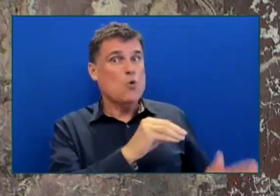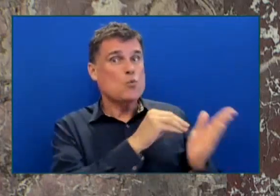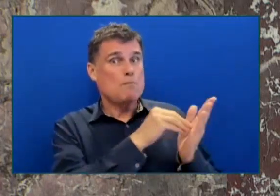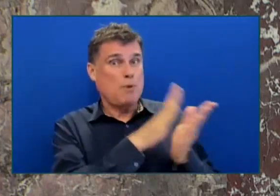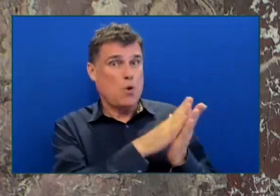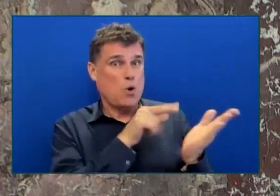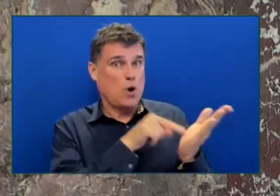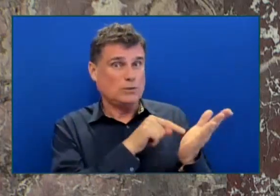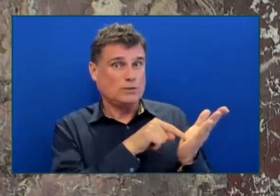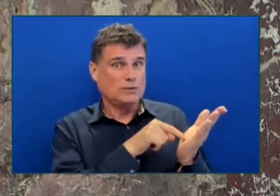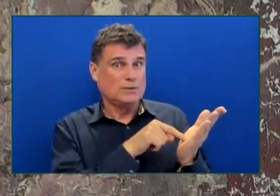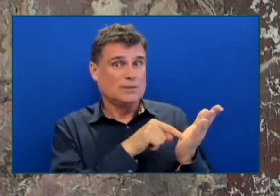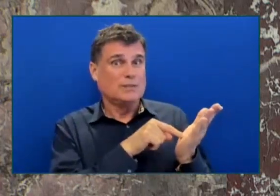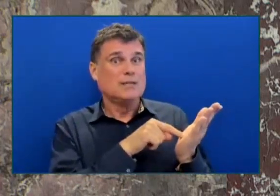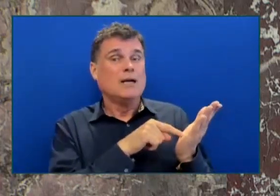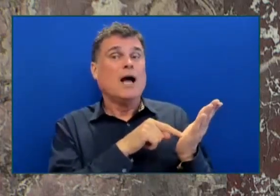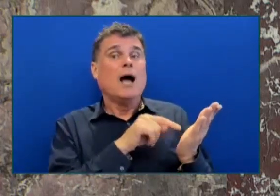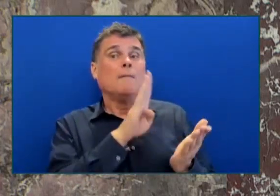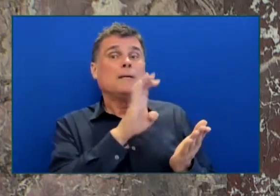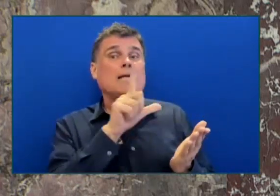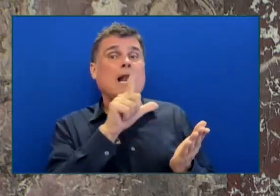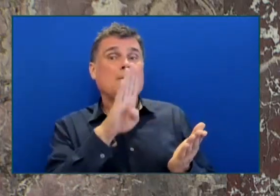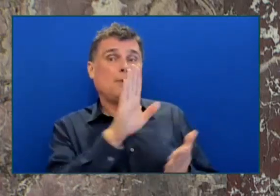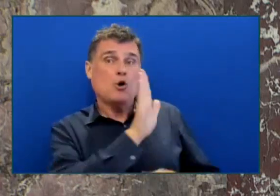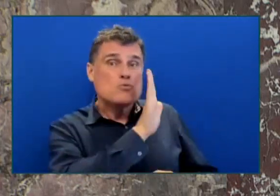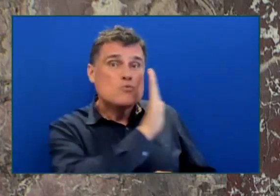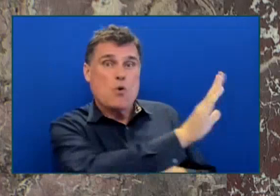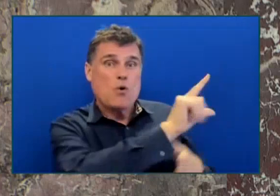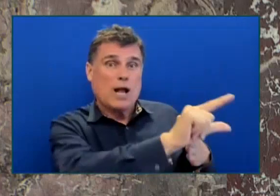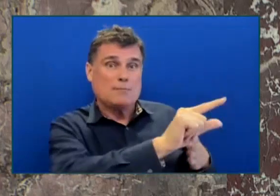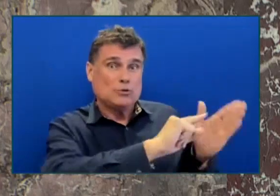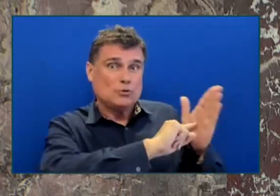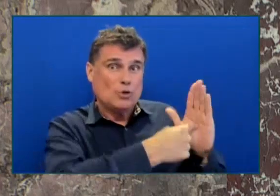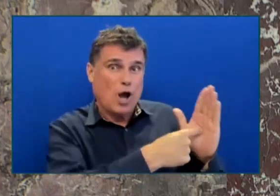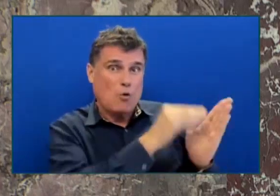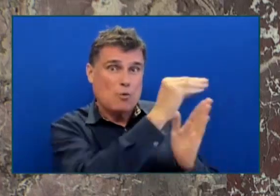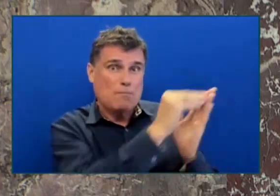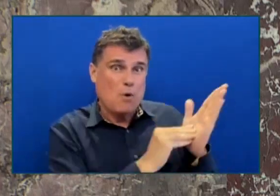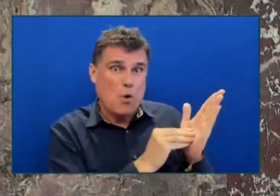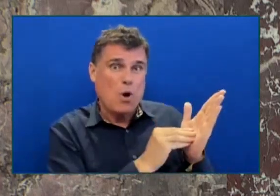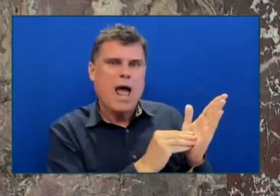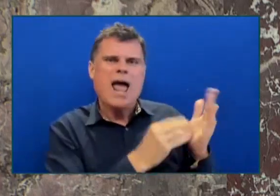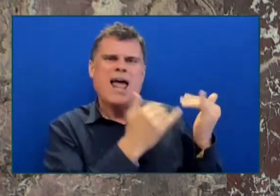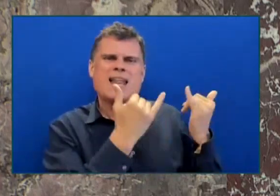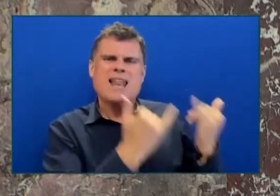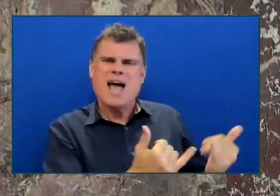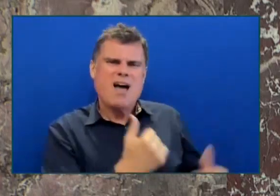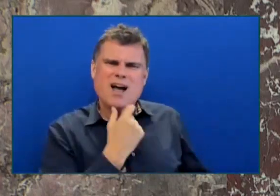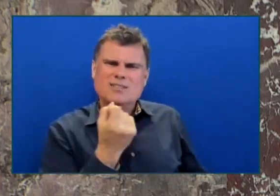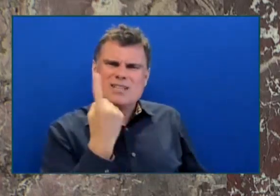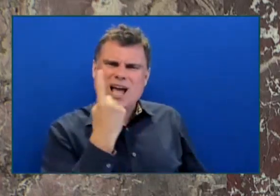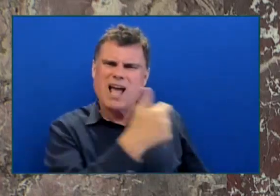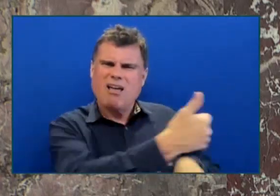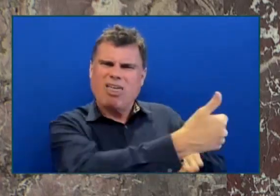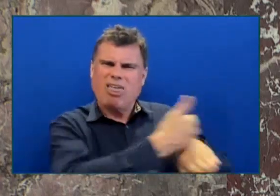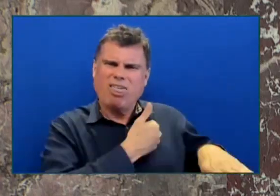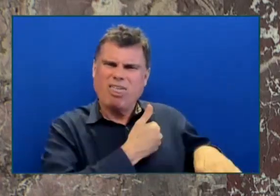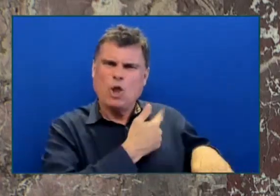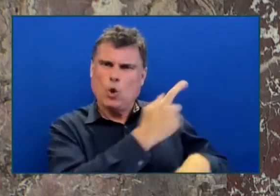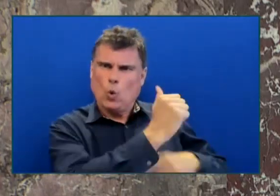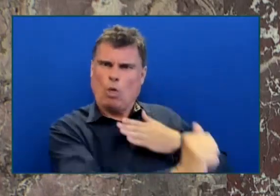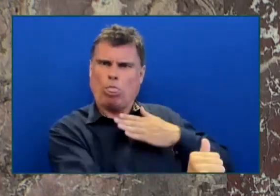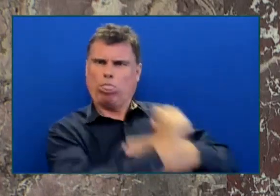place under their watch as government. And I understand the Member is accusing me of burying that information about what happened while the BC Liberals were in government.